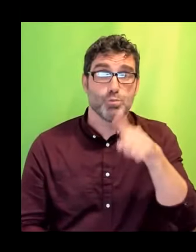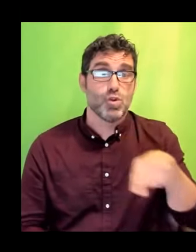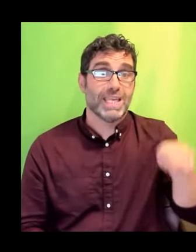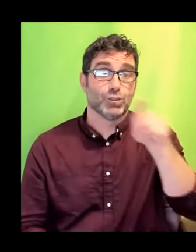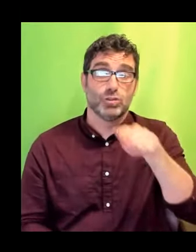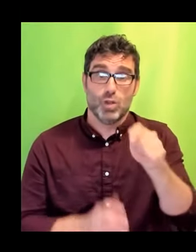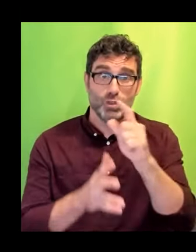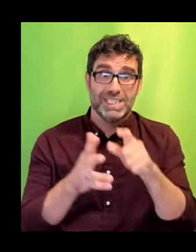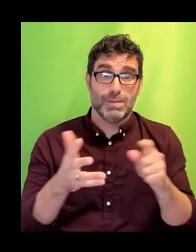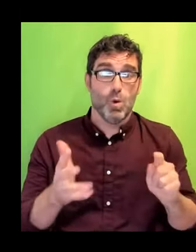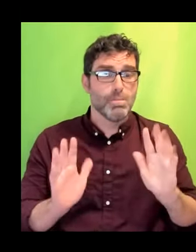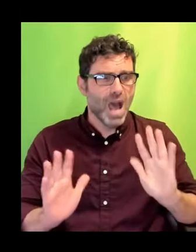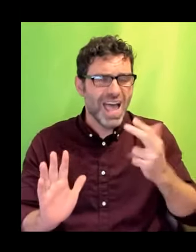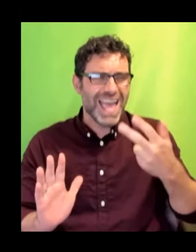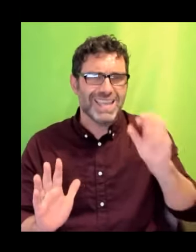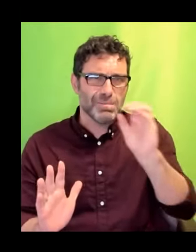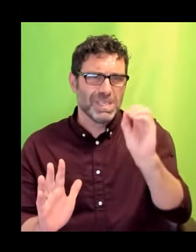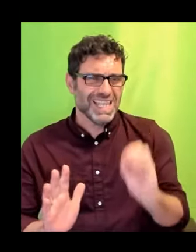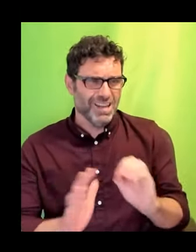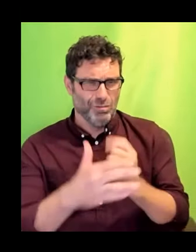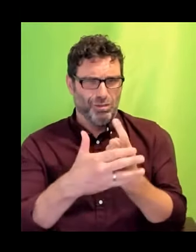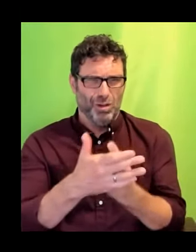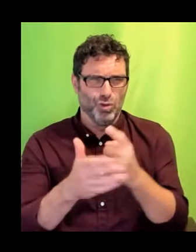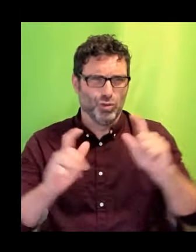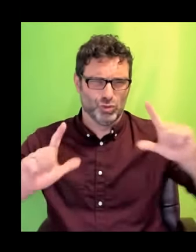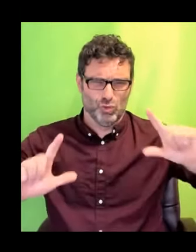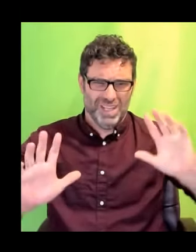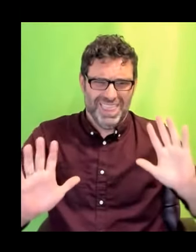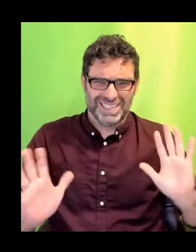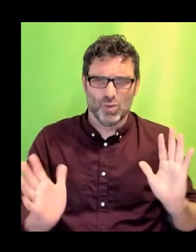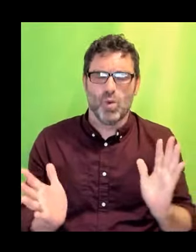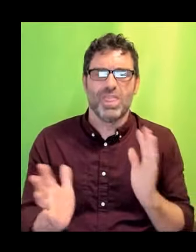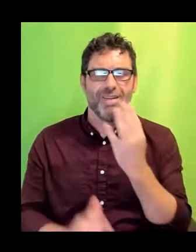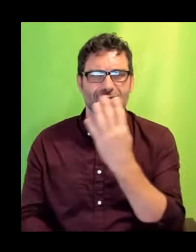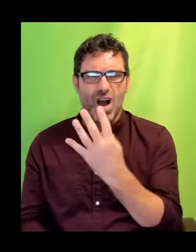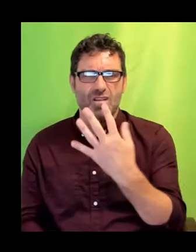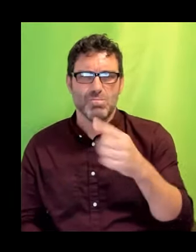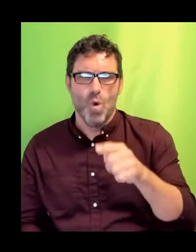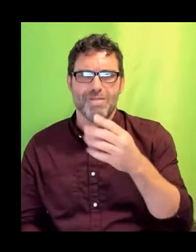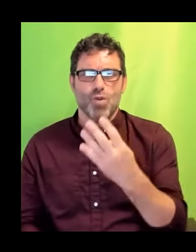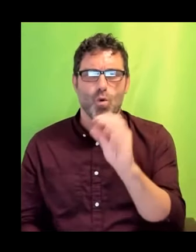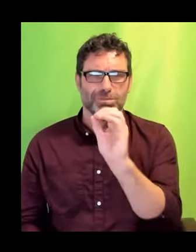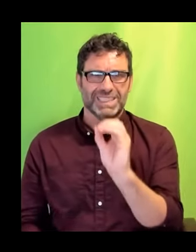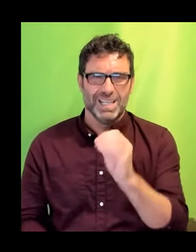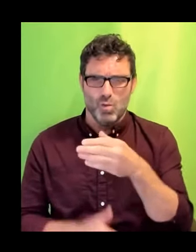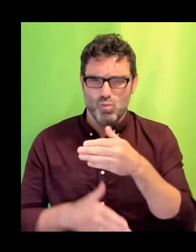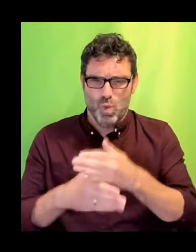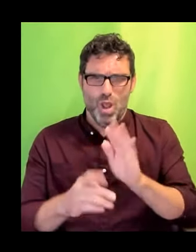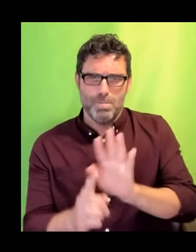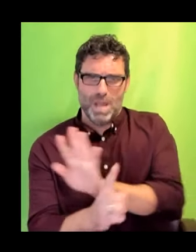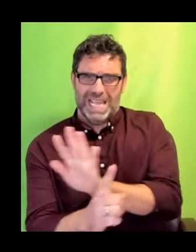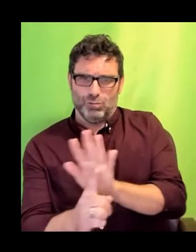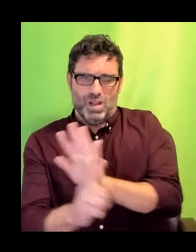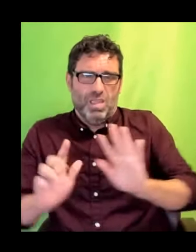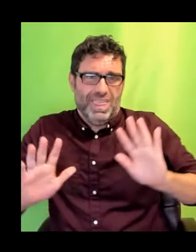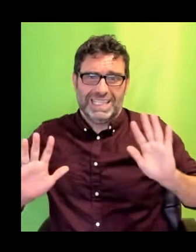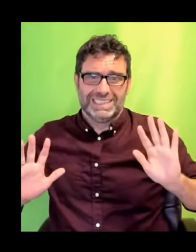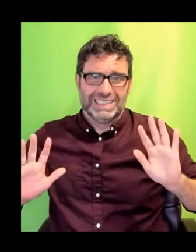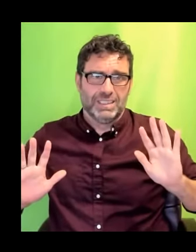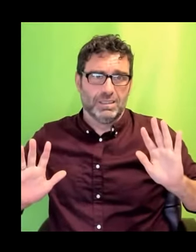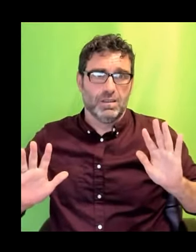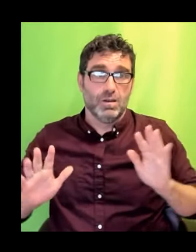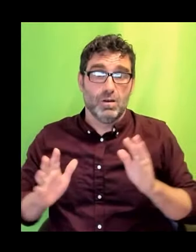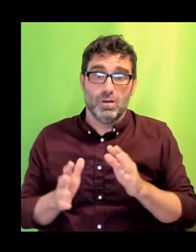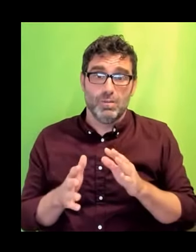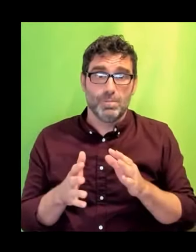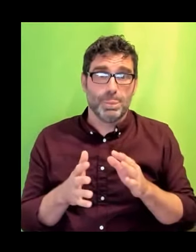and a terrifyingly awful 5.4% of people work off screen, of which, and this is the most damning of all, the executives at the